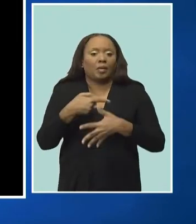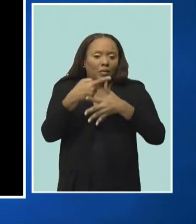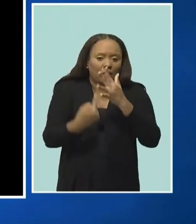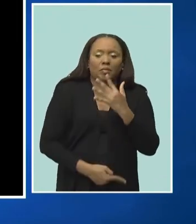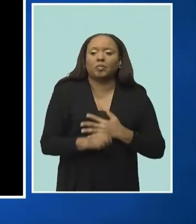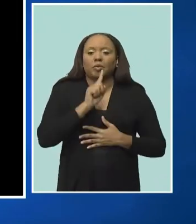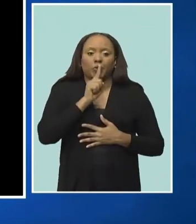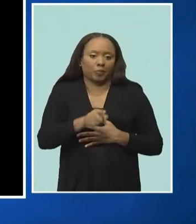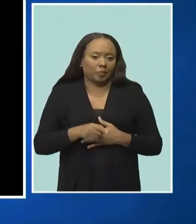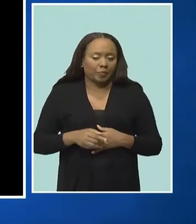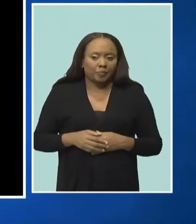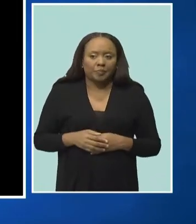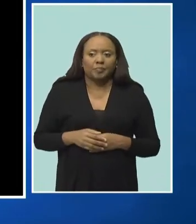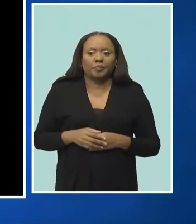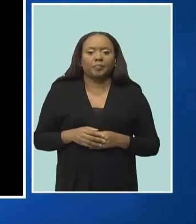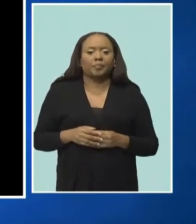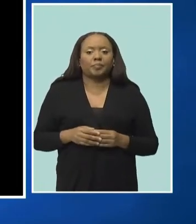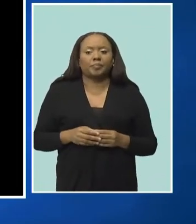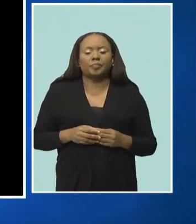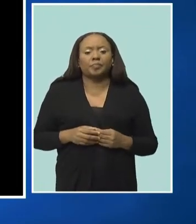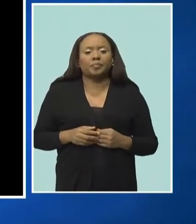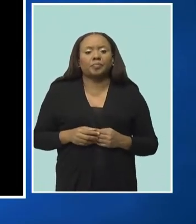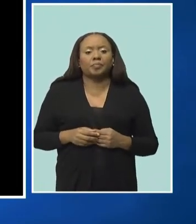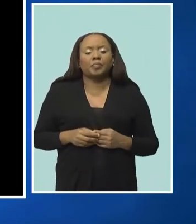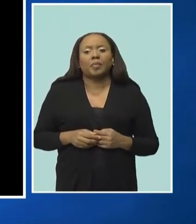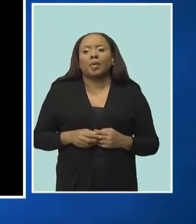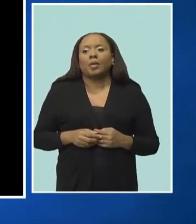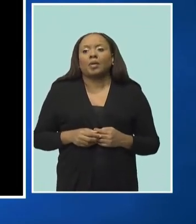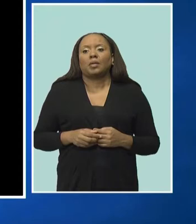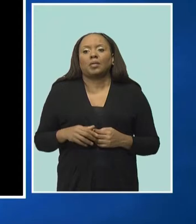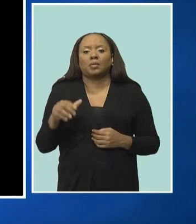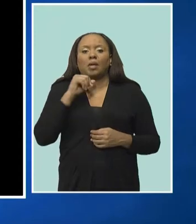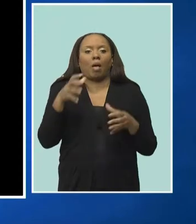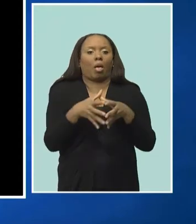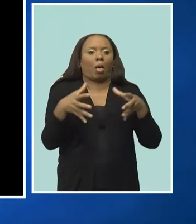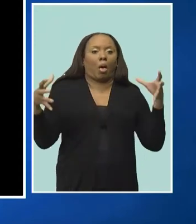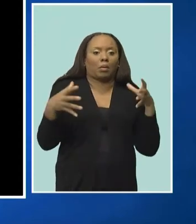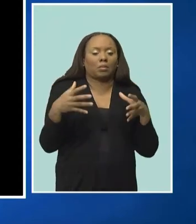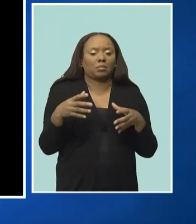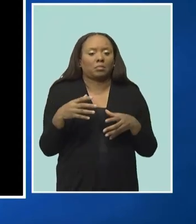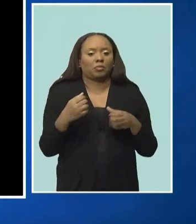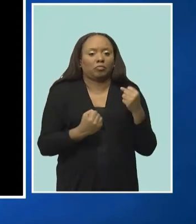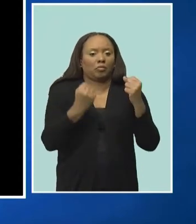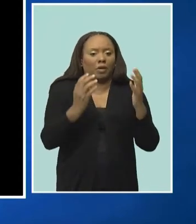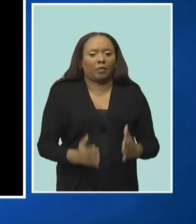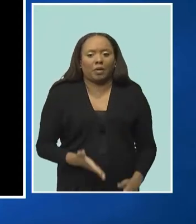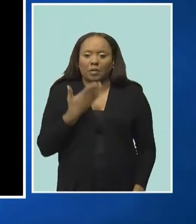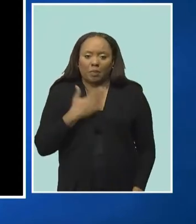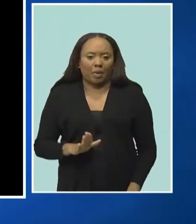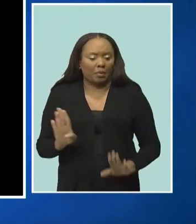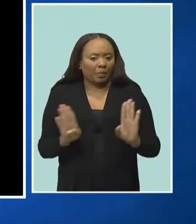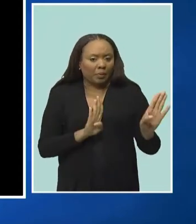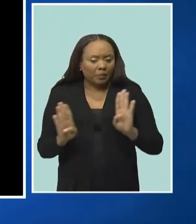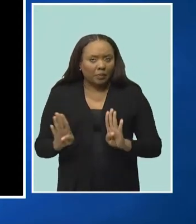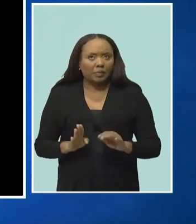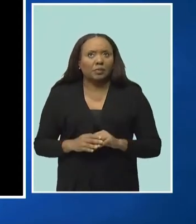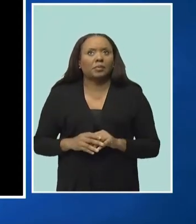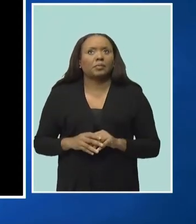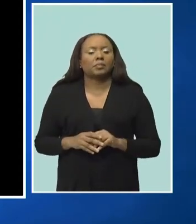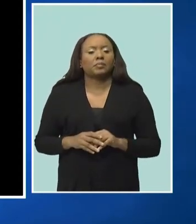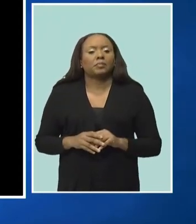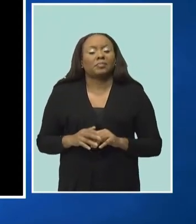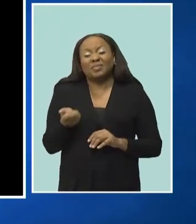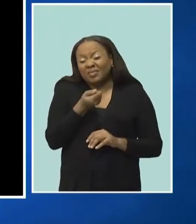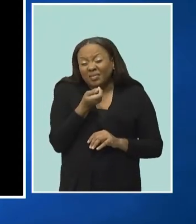true. So, suppose it is to say that not a large number of persons are doing it. There are a few guys in the